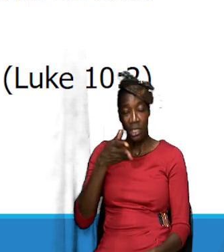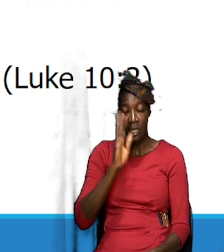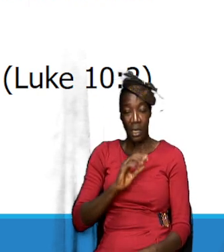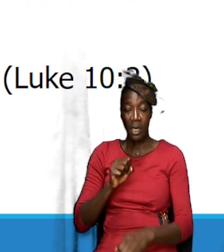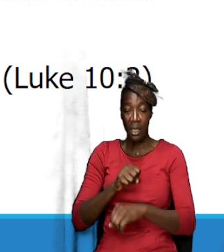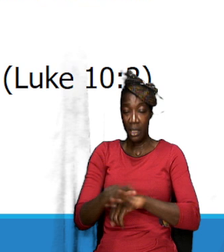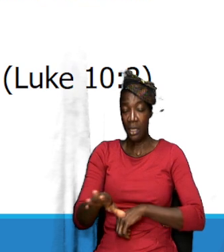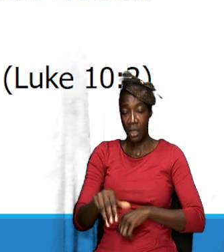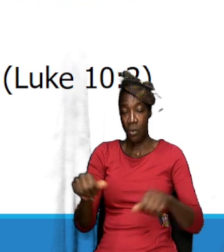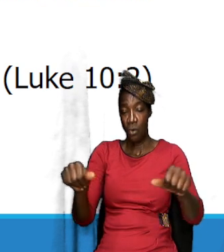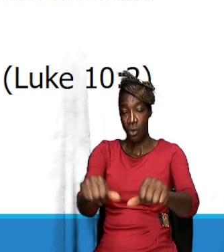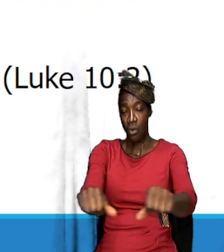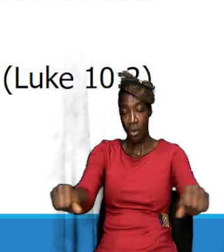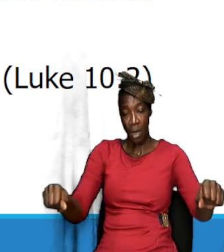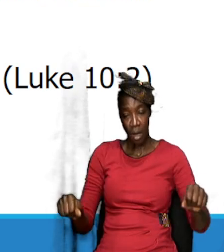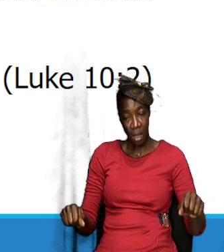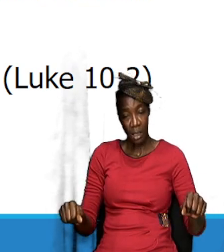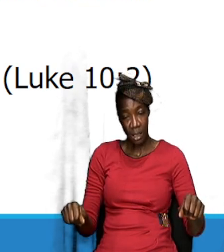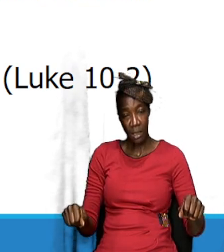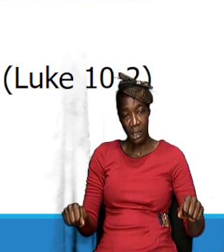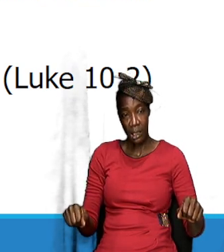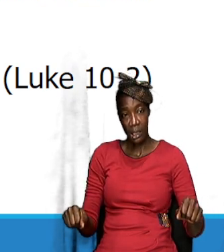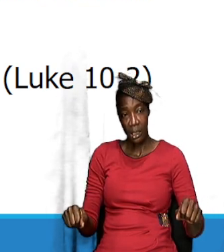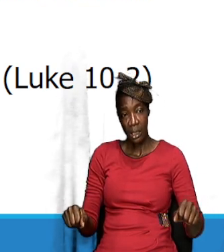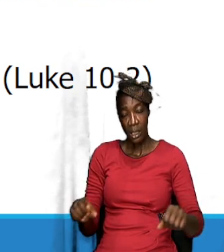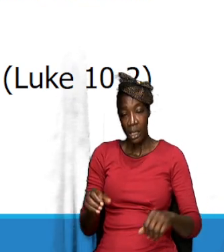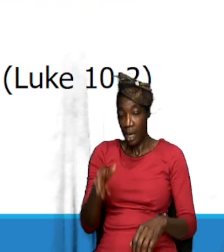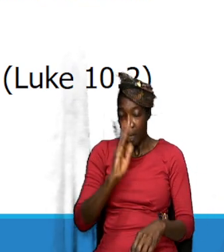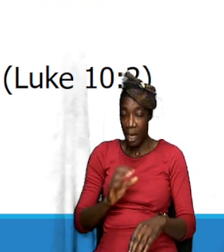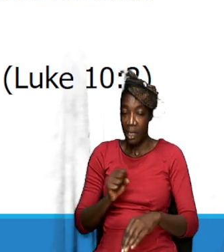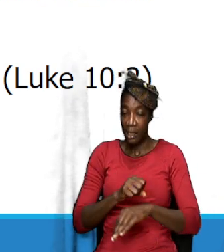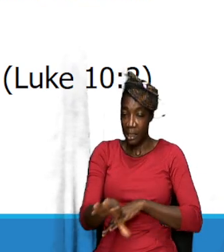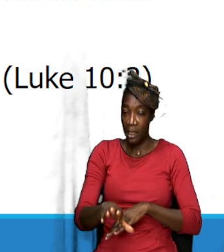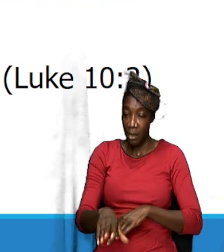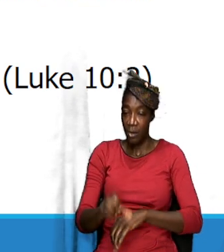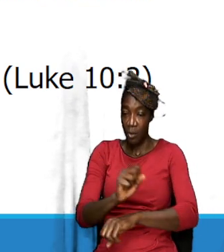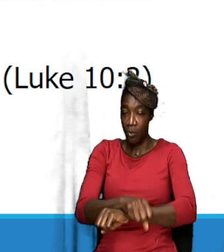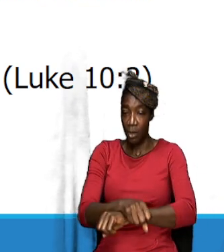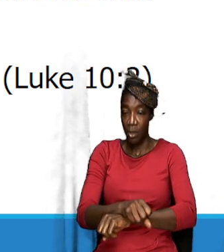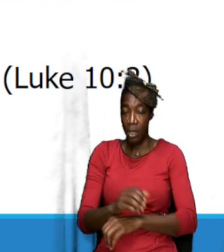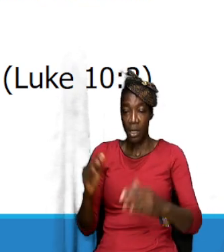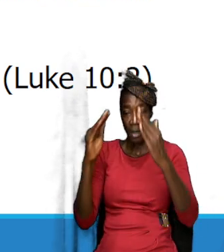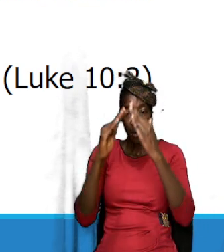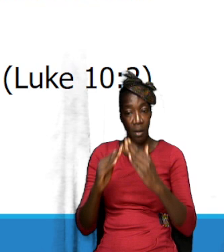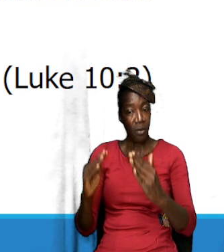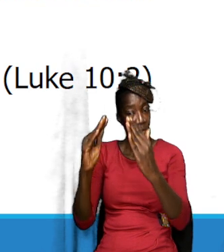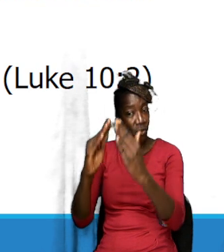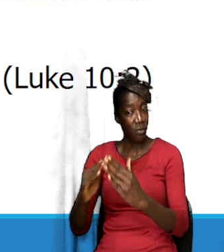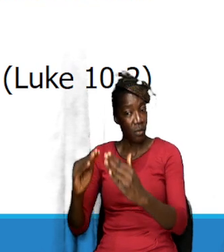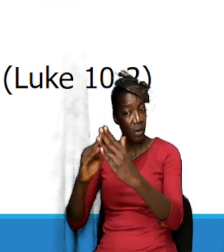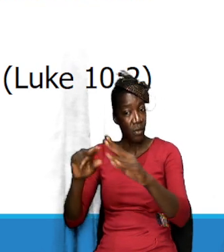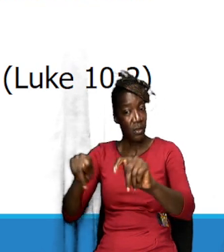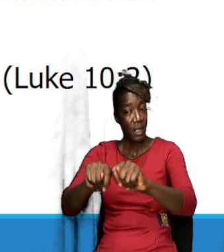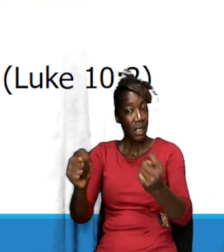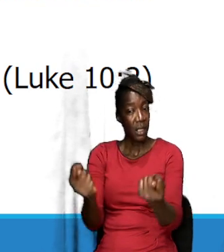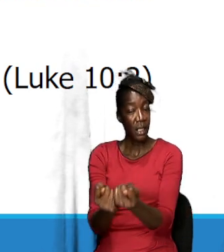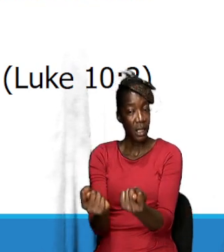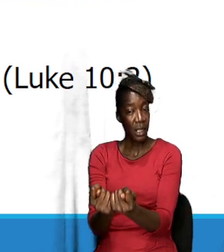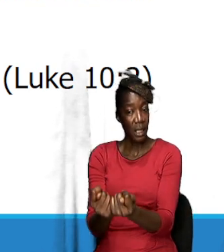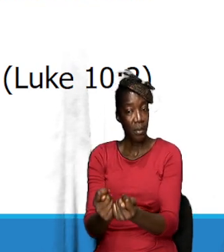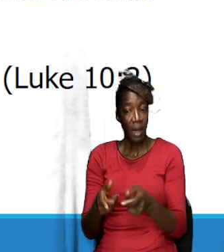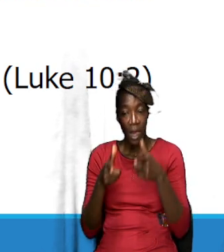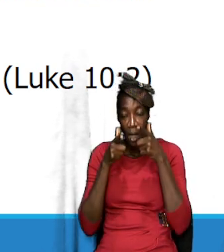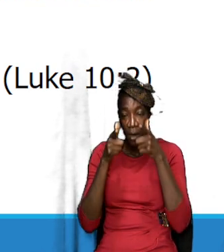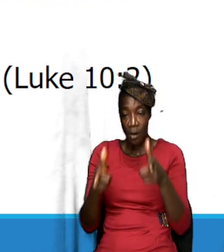to the altars. God can send you to work on the house-to-house team. He can send you. Let